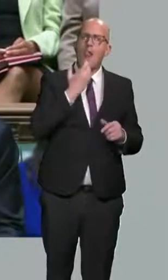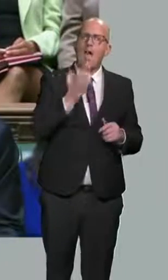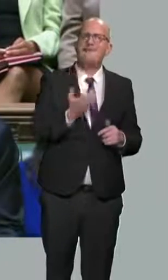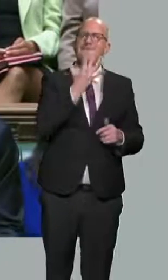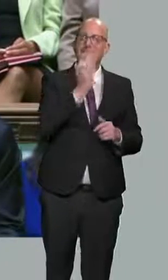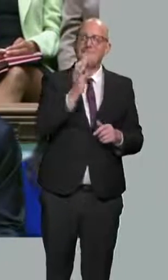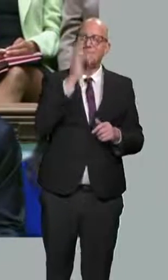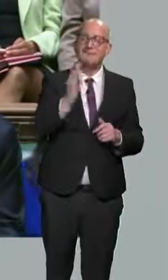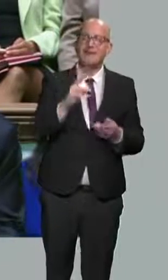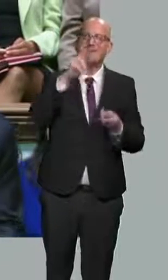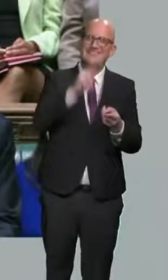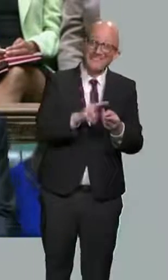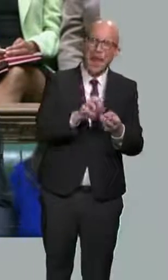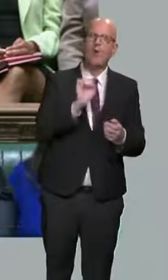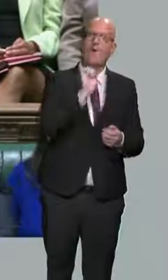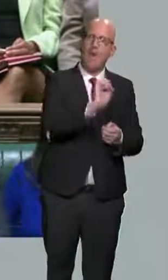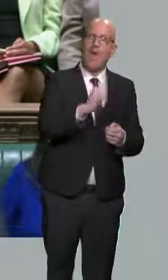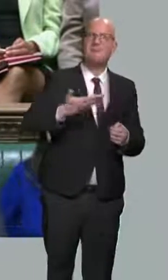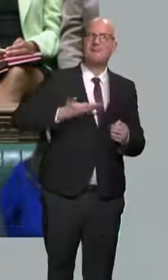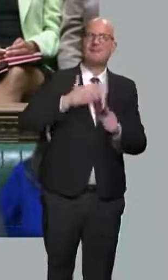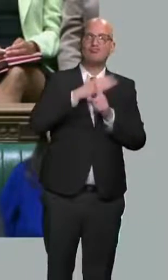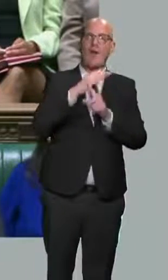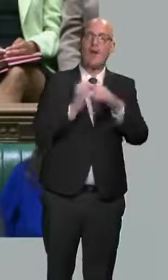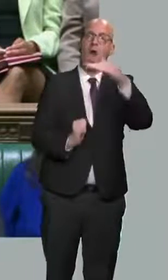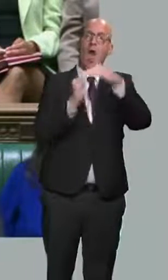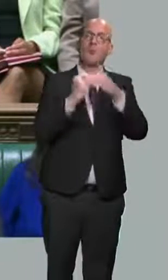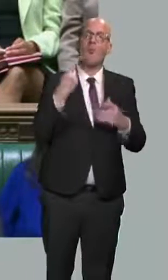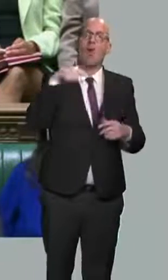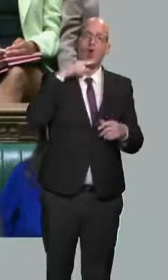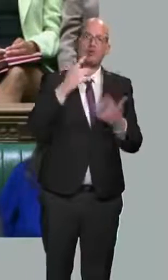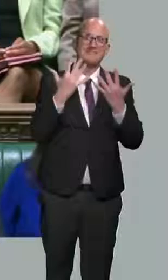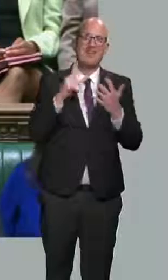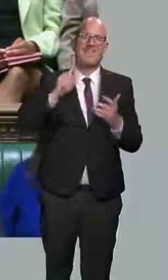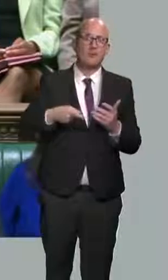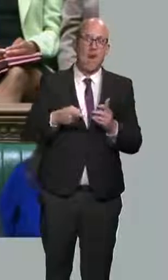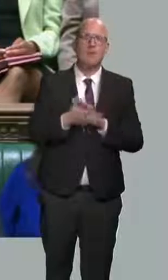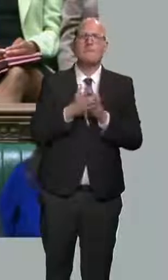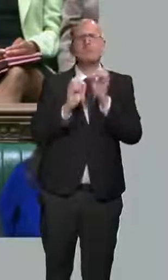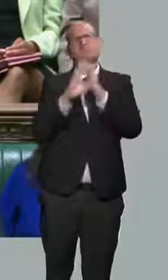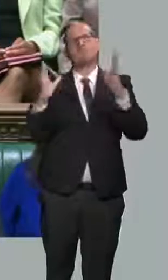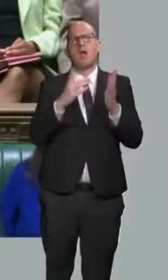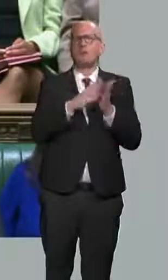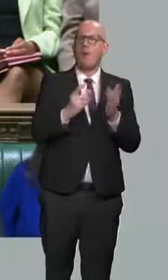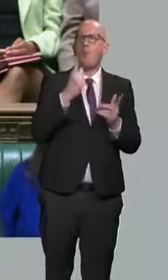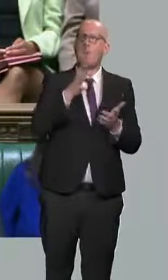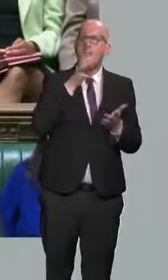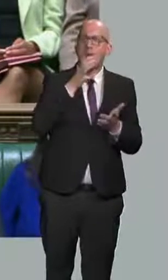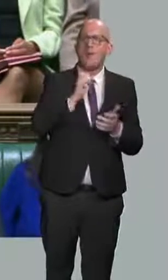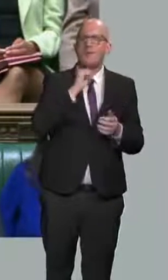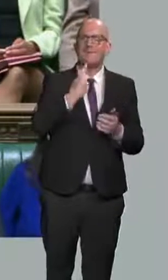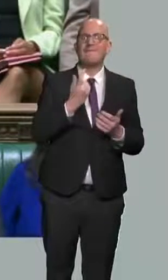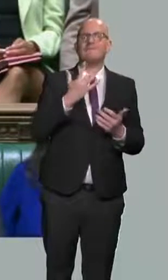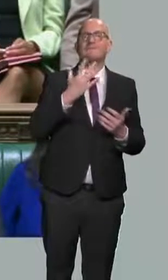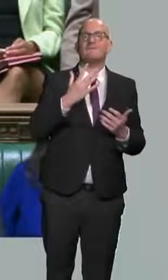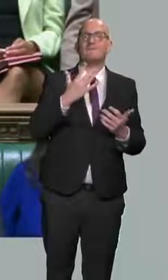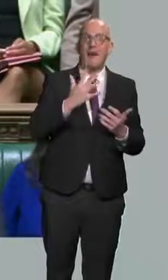their business rates bill, up to £110,000. A typical pub will save £5,000. That is a tax